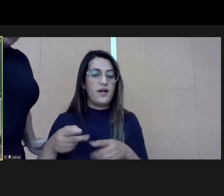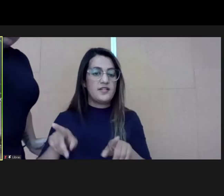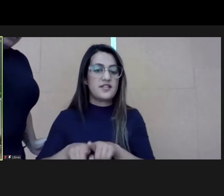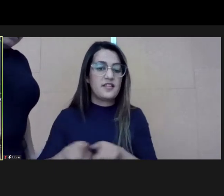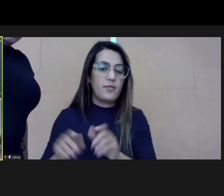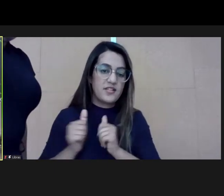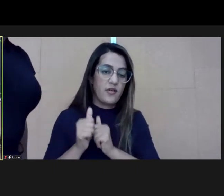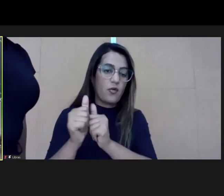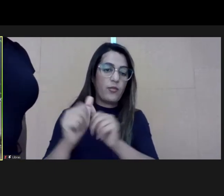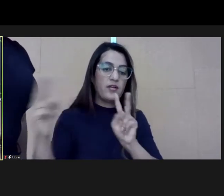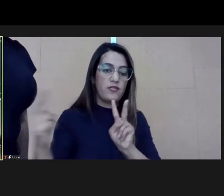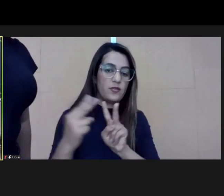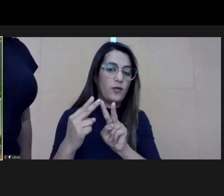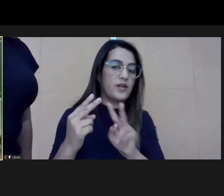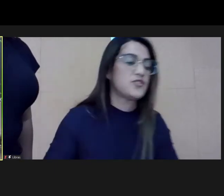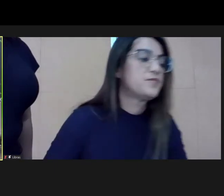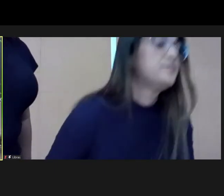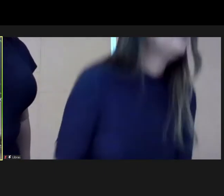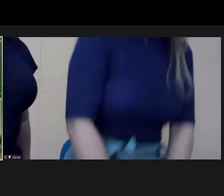Thank you very much.